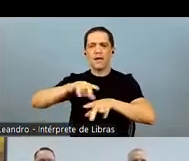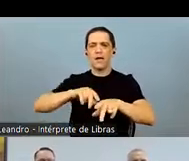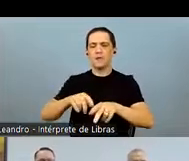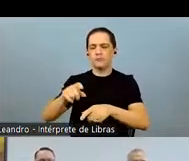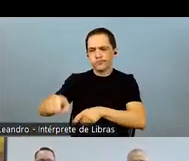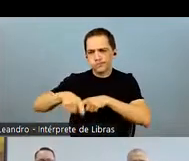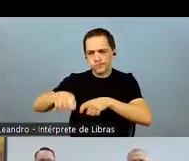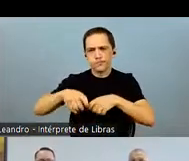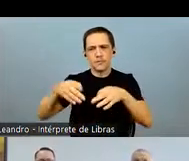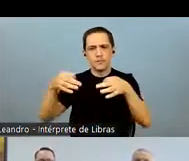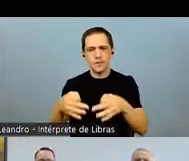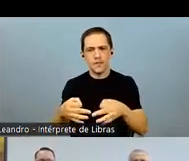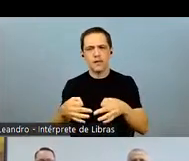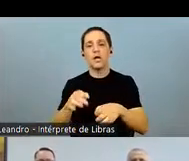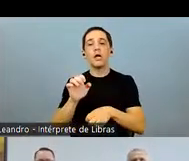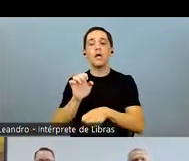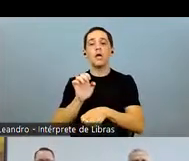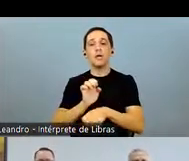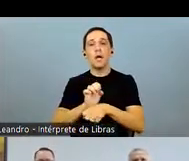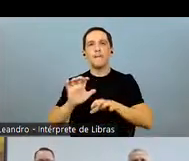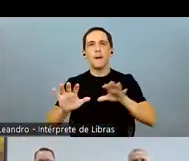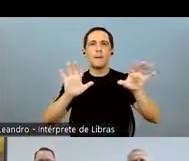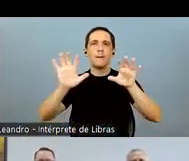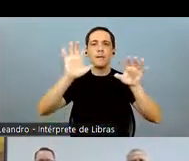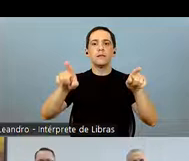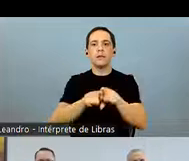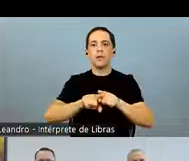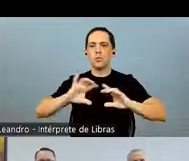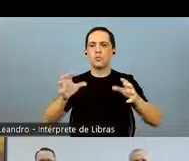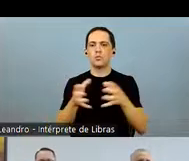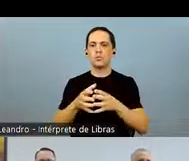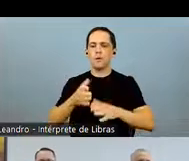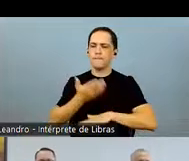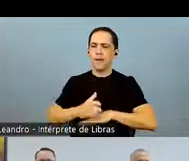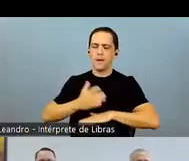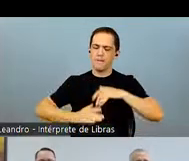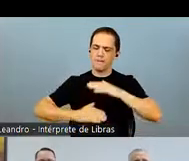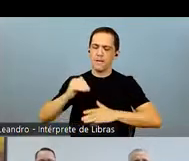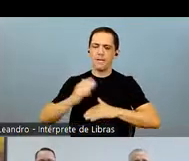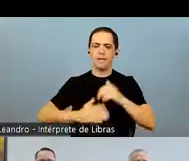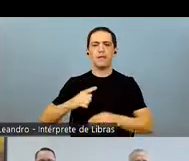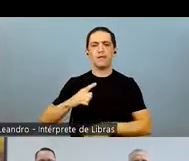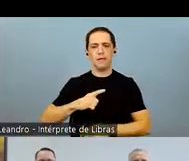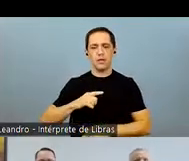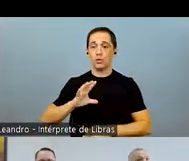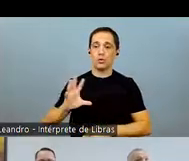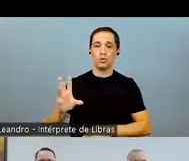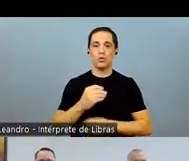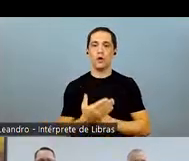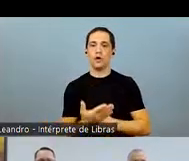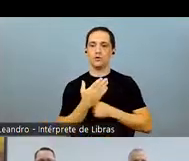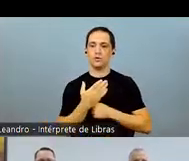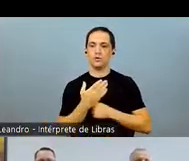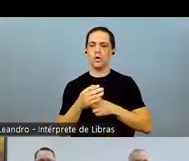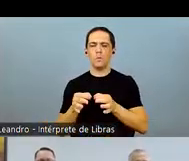mature land portfolio, crop rotation, varieties, soil management, geographical diversification,